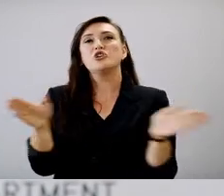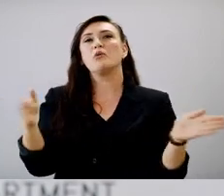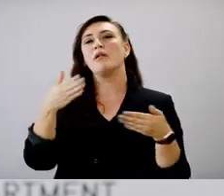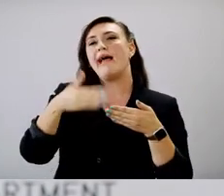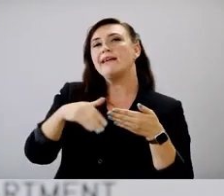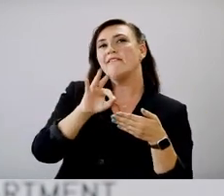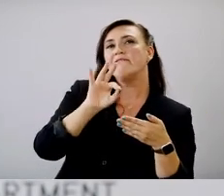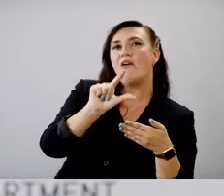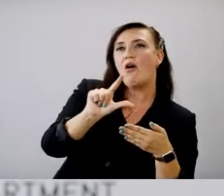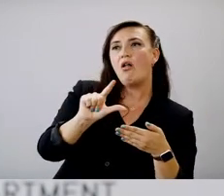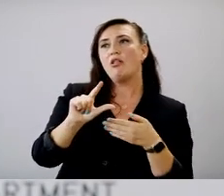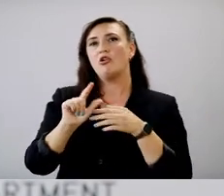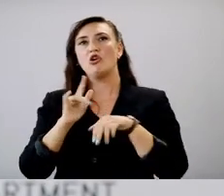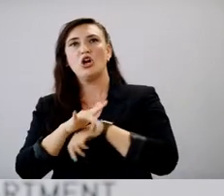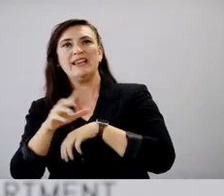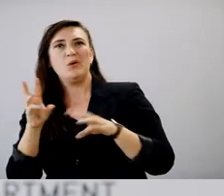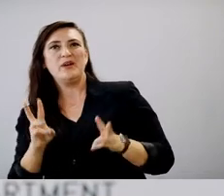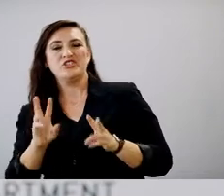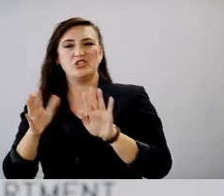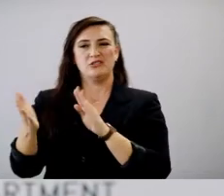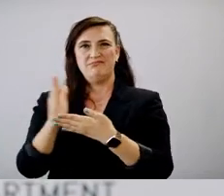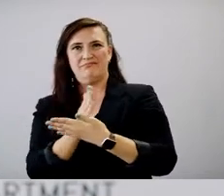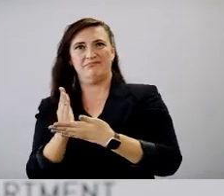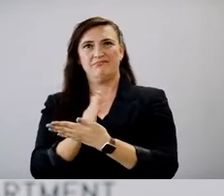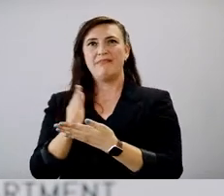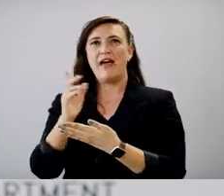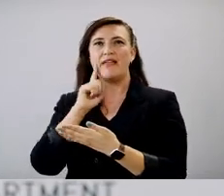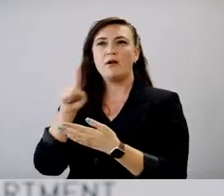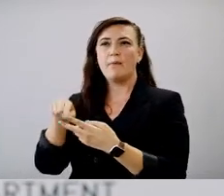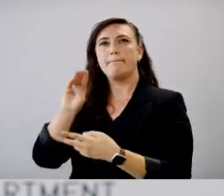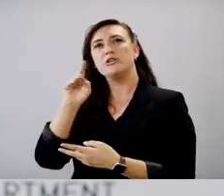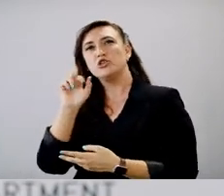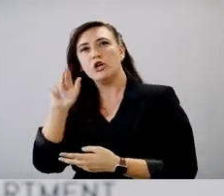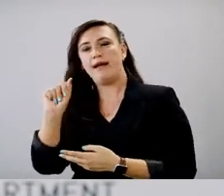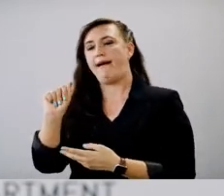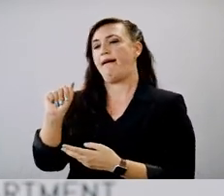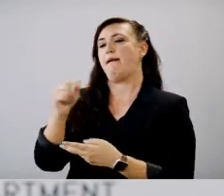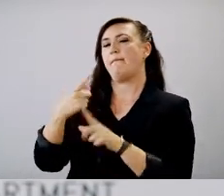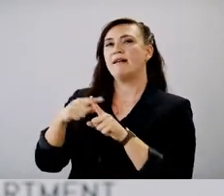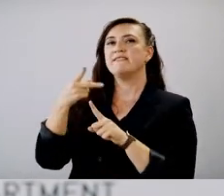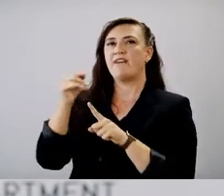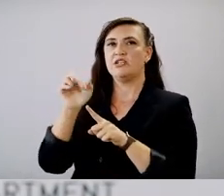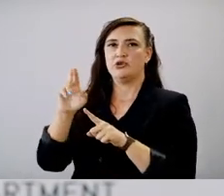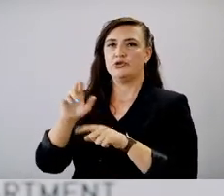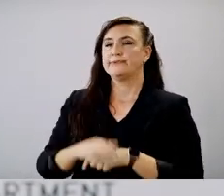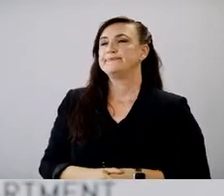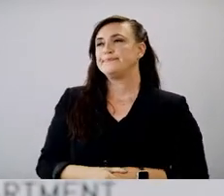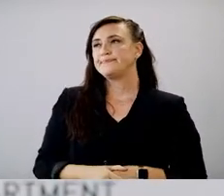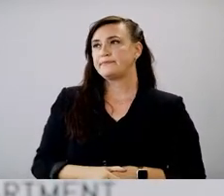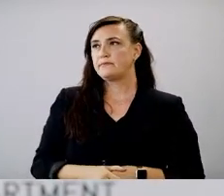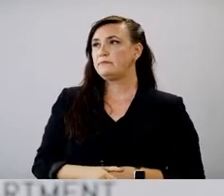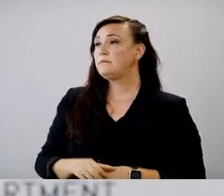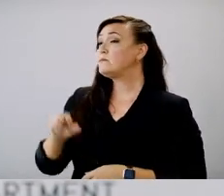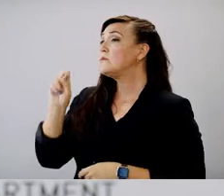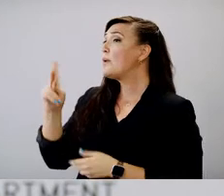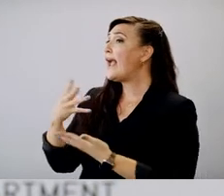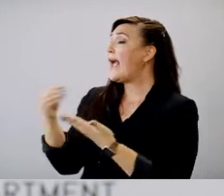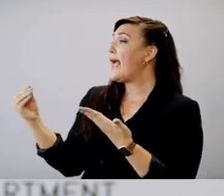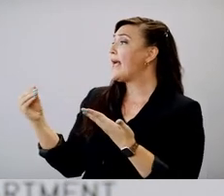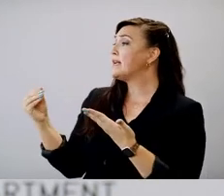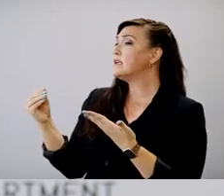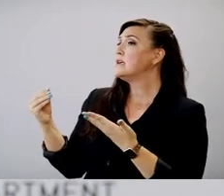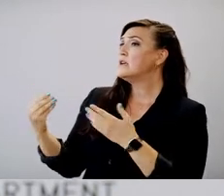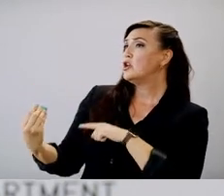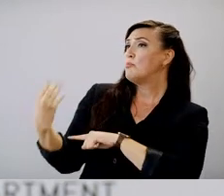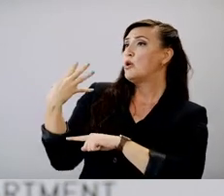fall, early winter is, is the Moderna and Pfizer. Gotcha. And then, um, you show